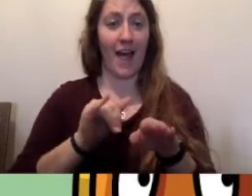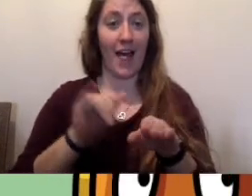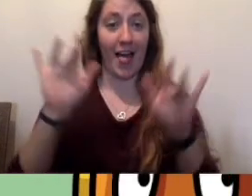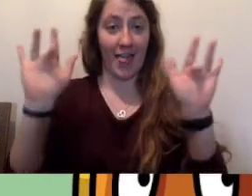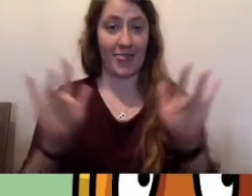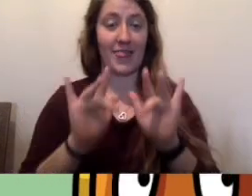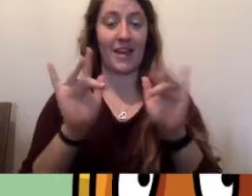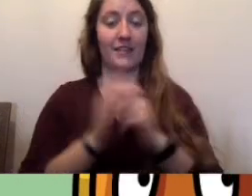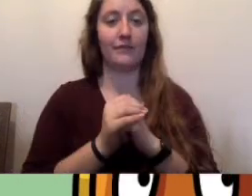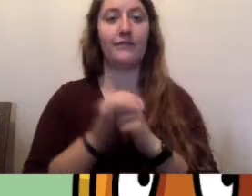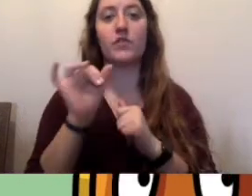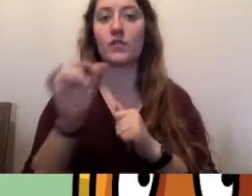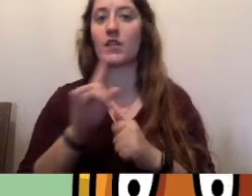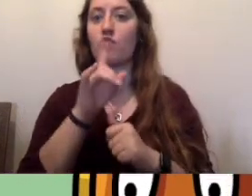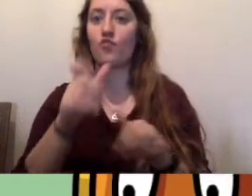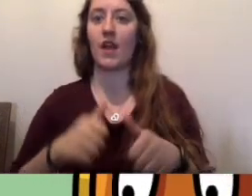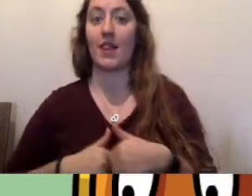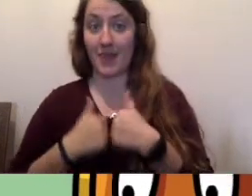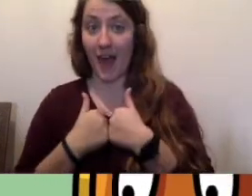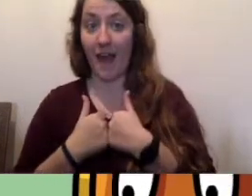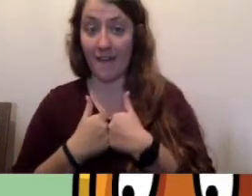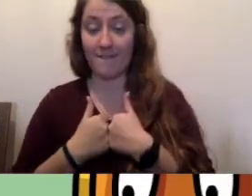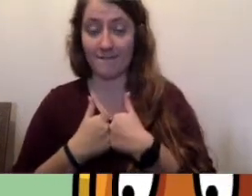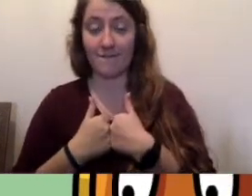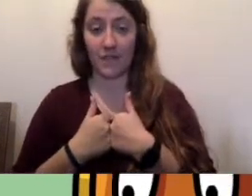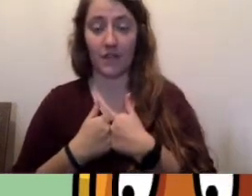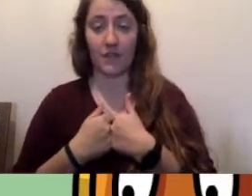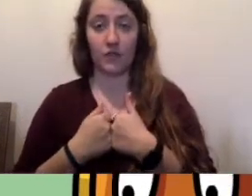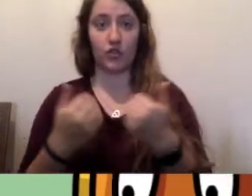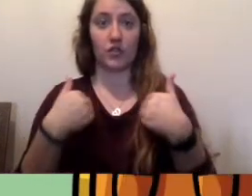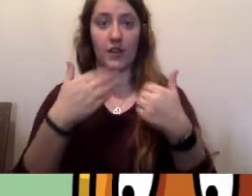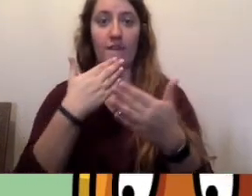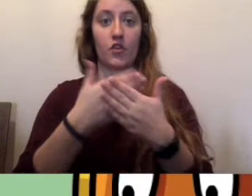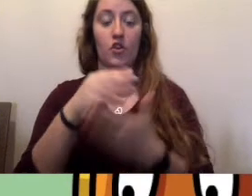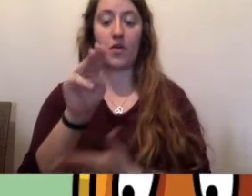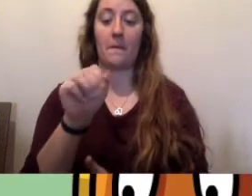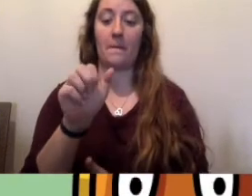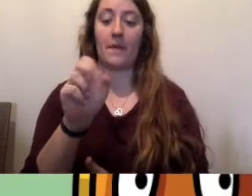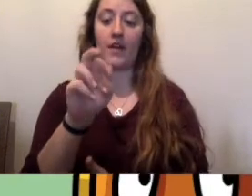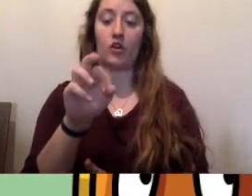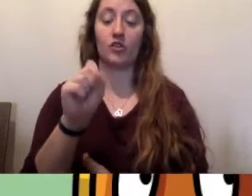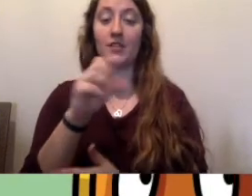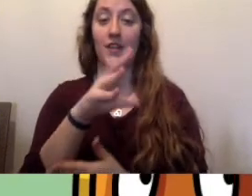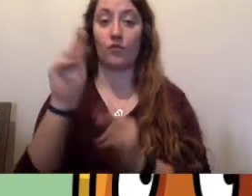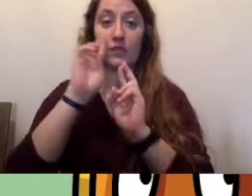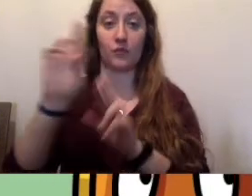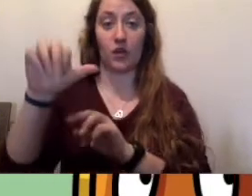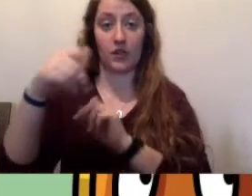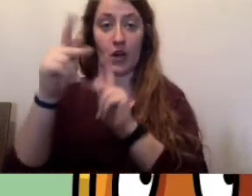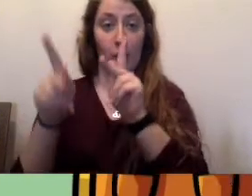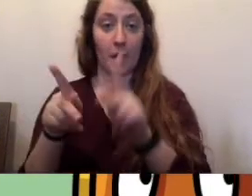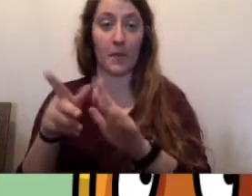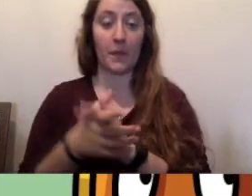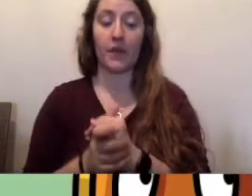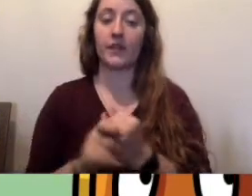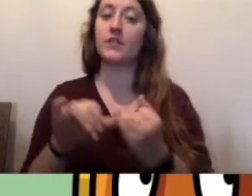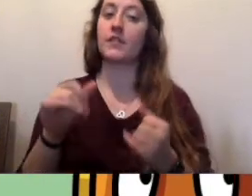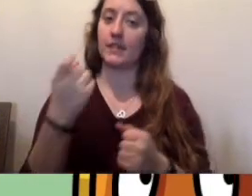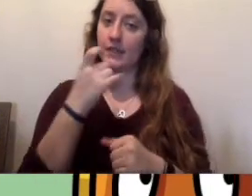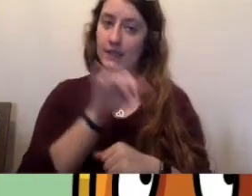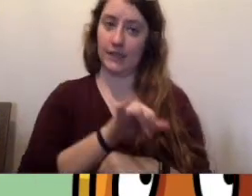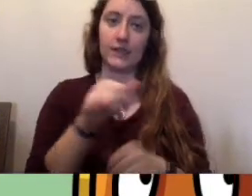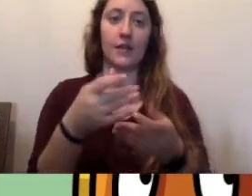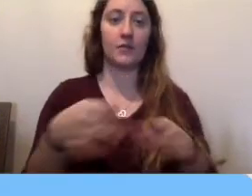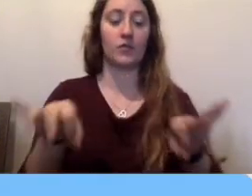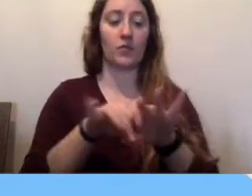Right, it's a lot like real-life etiquette, which is basically having good manners and treating others with respect. It's just as important